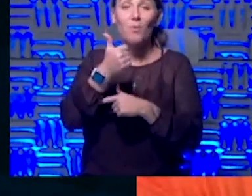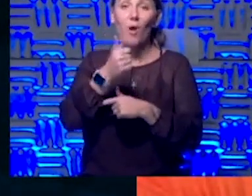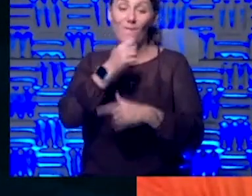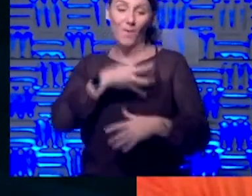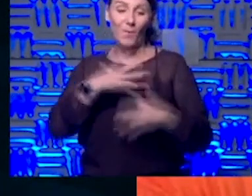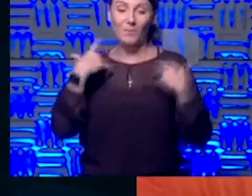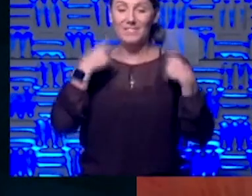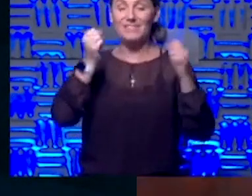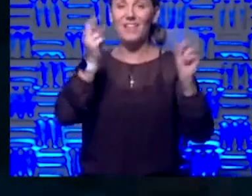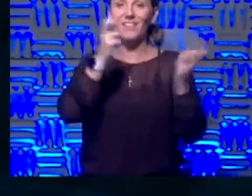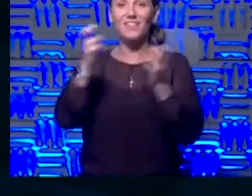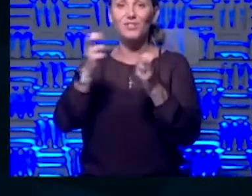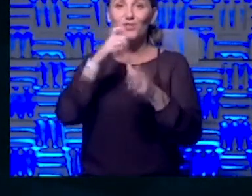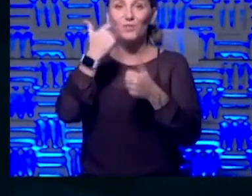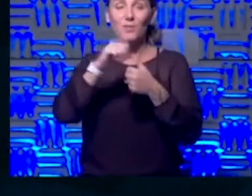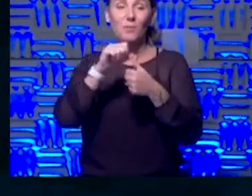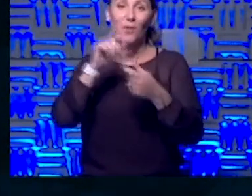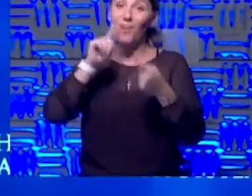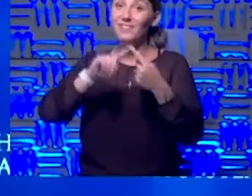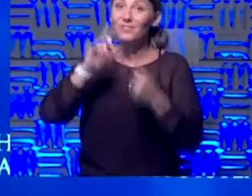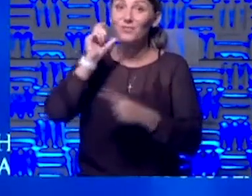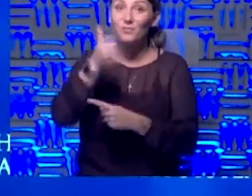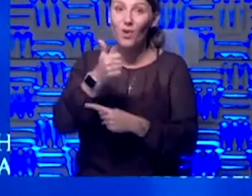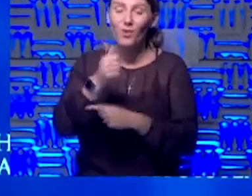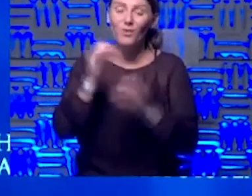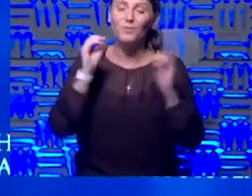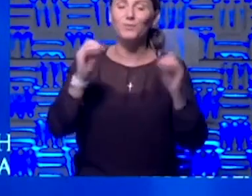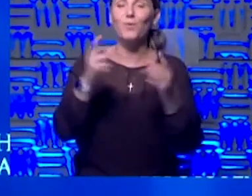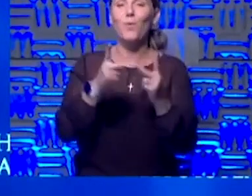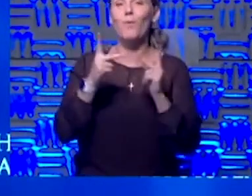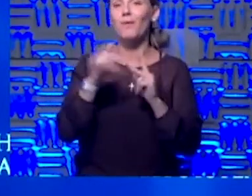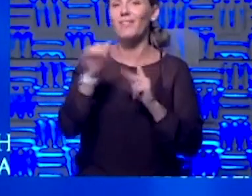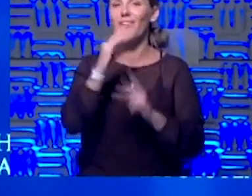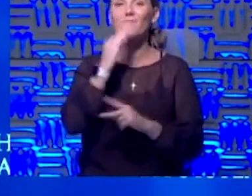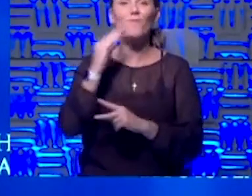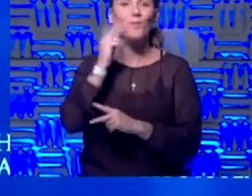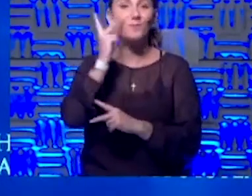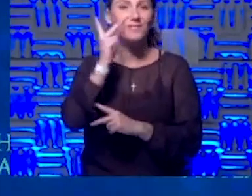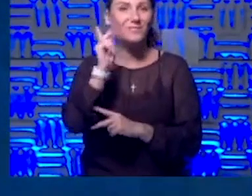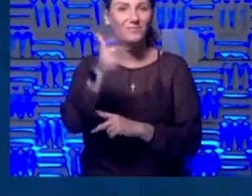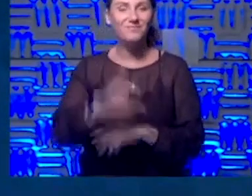thank you so much for being part of it. Remember until tomorrow, there's still no place like home. We'll see you then.